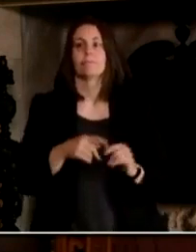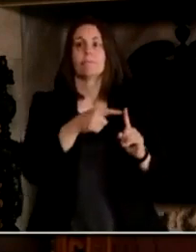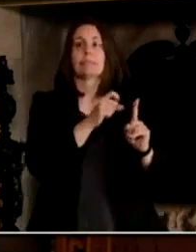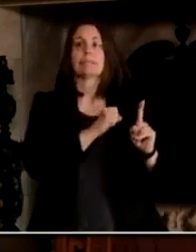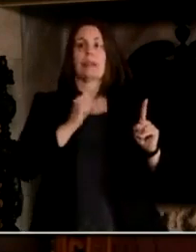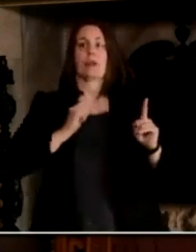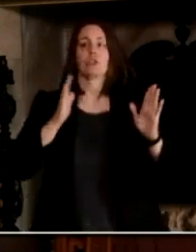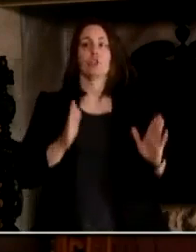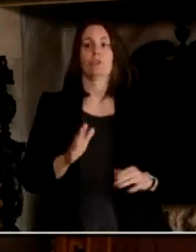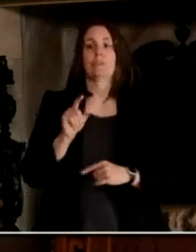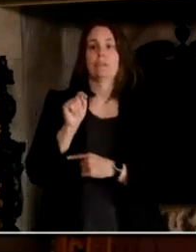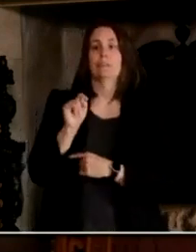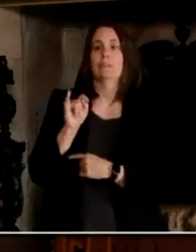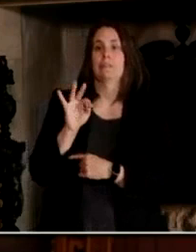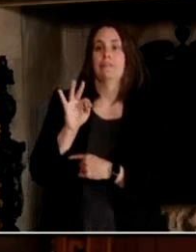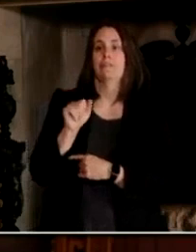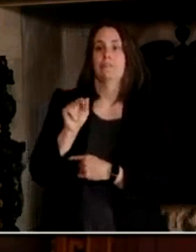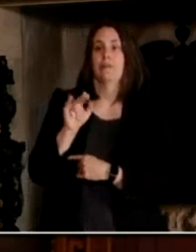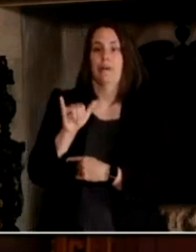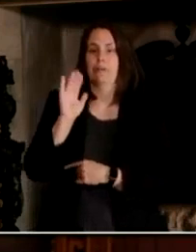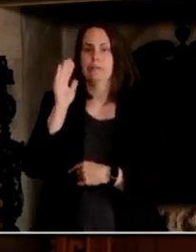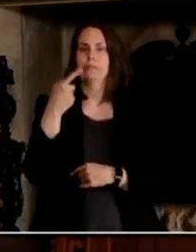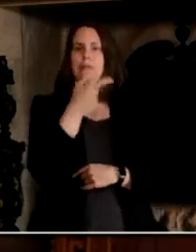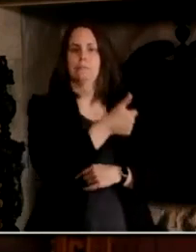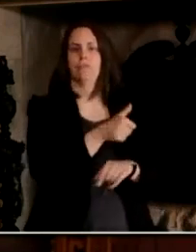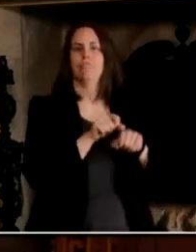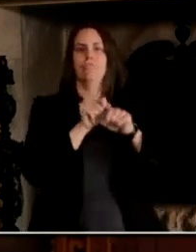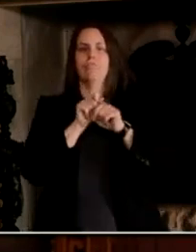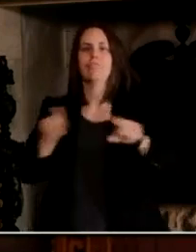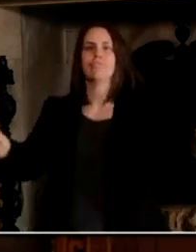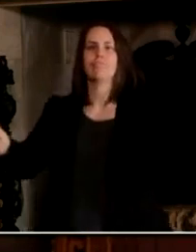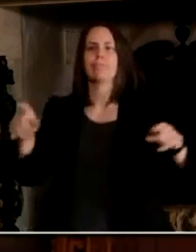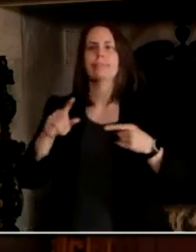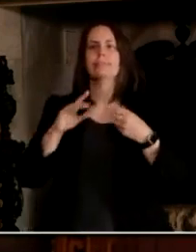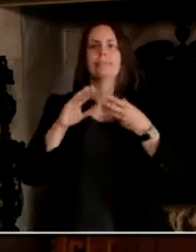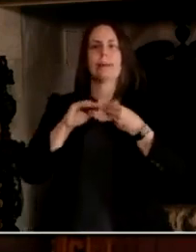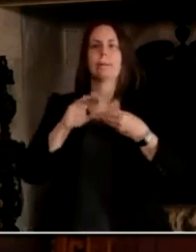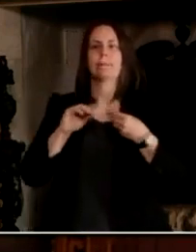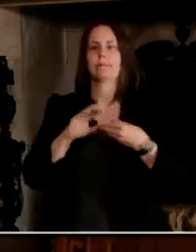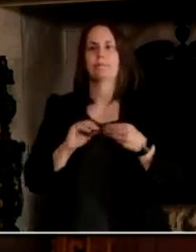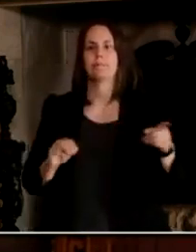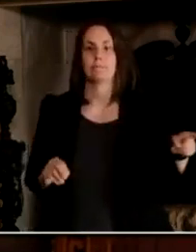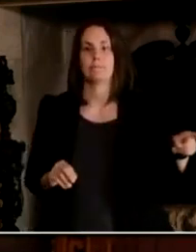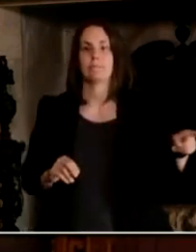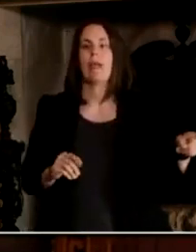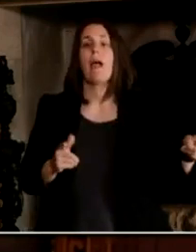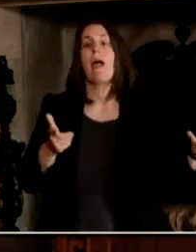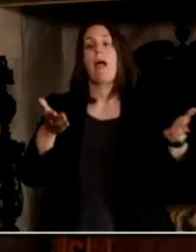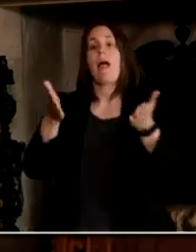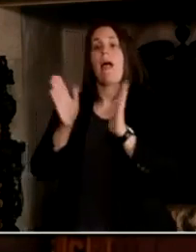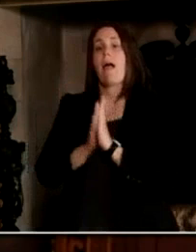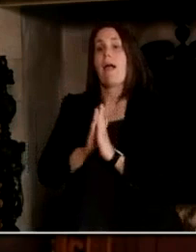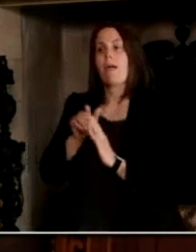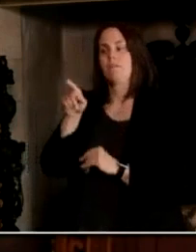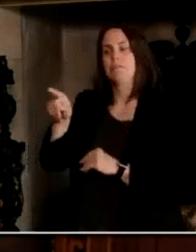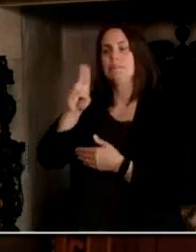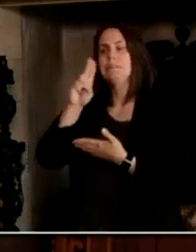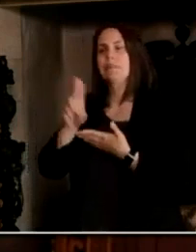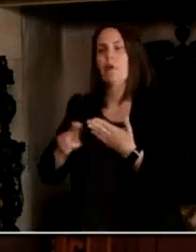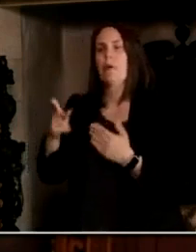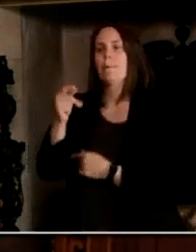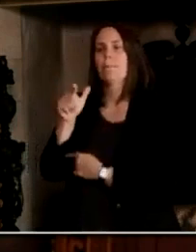he's calling for Andrea Palm to resign because she mishandled the Wuhan virus